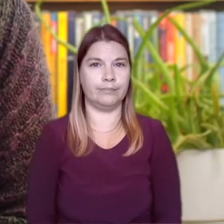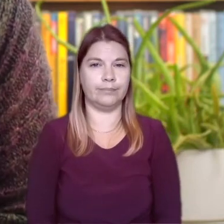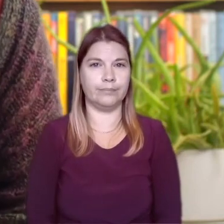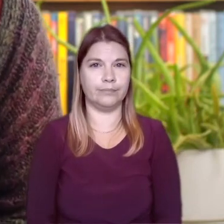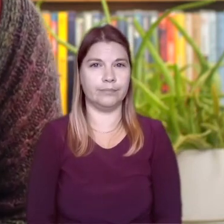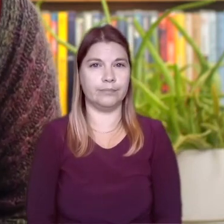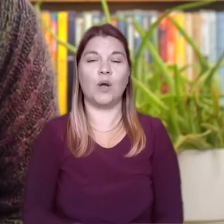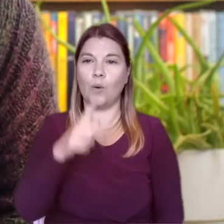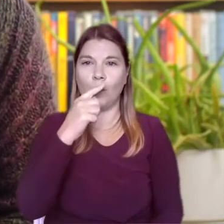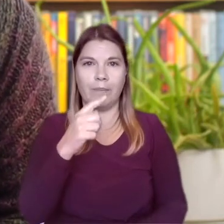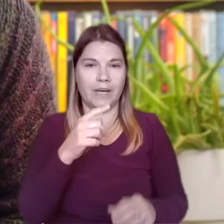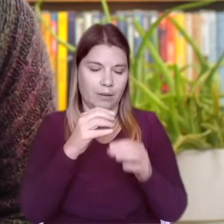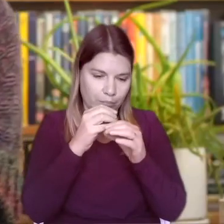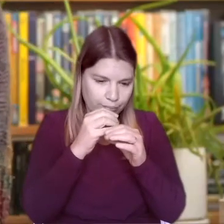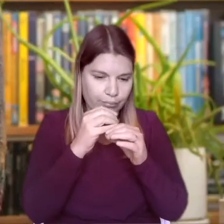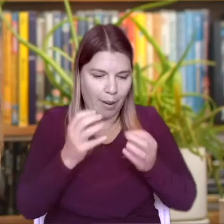to a bubble